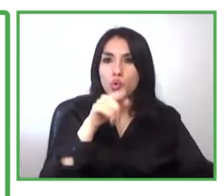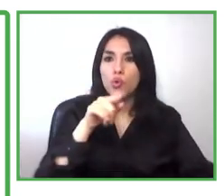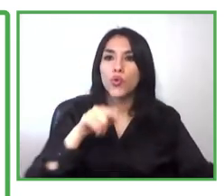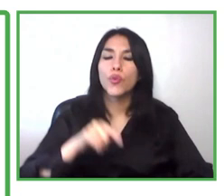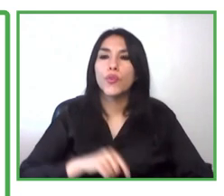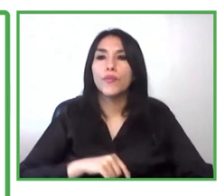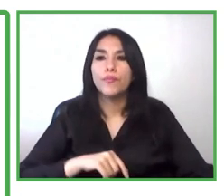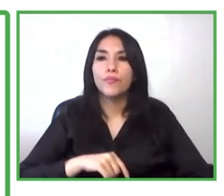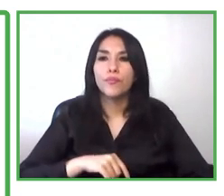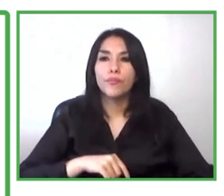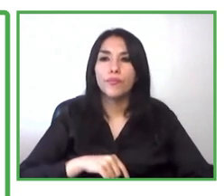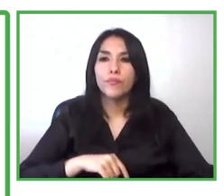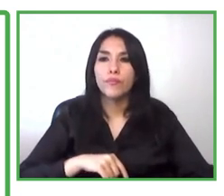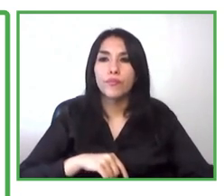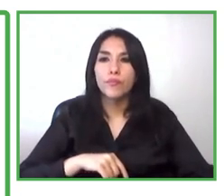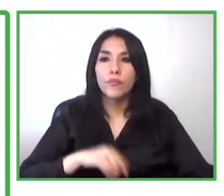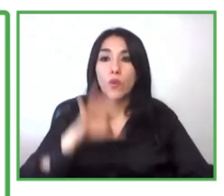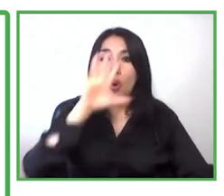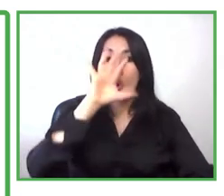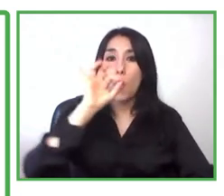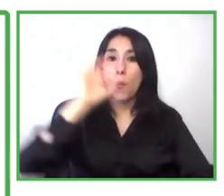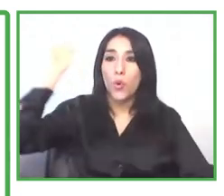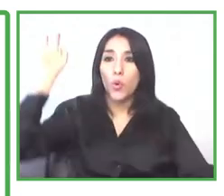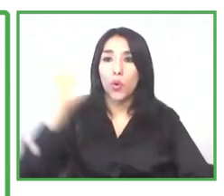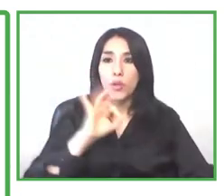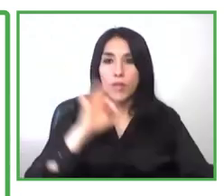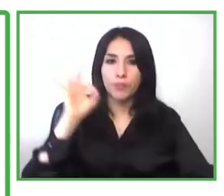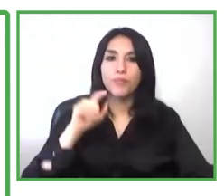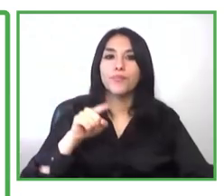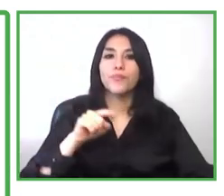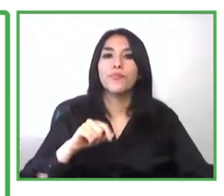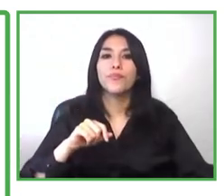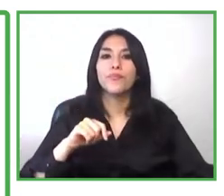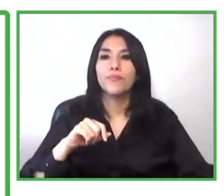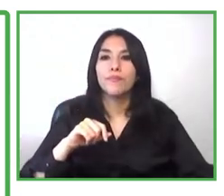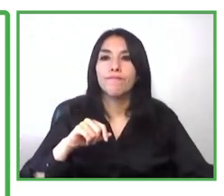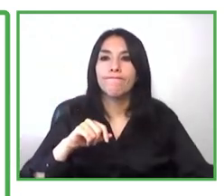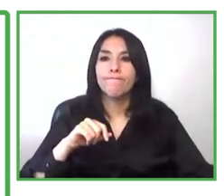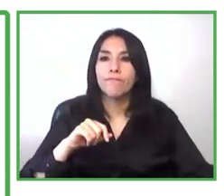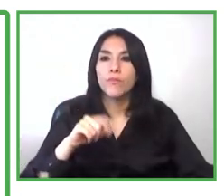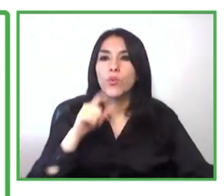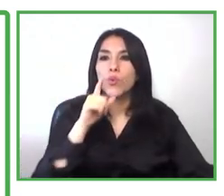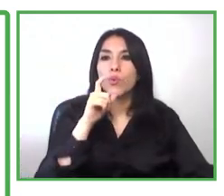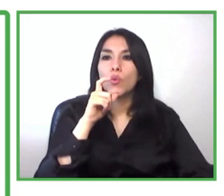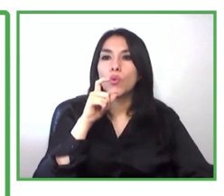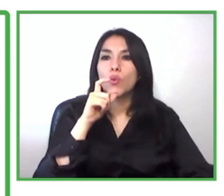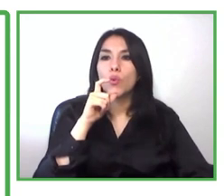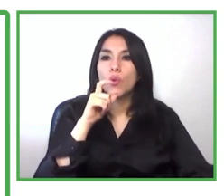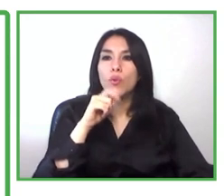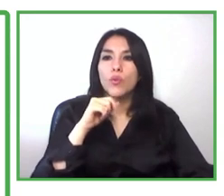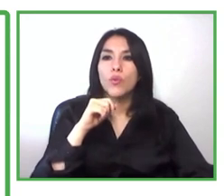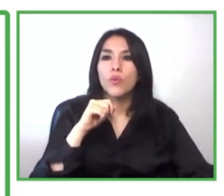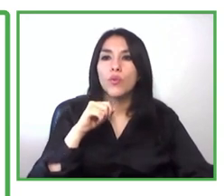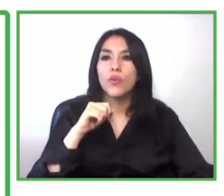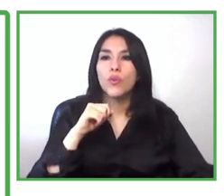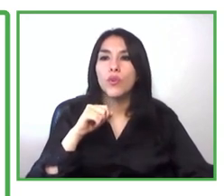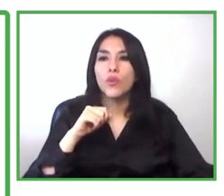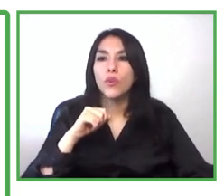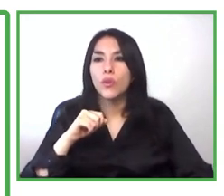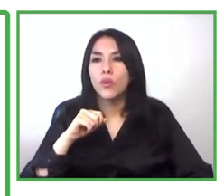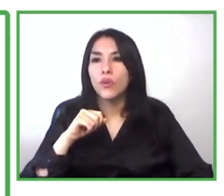and membership for example for those who are really uh succeeding in the markets and